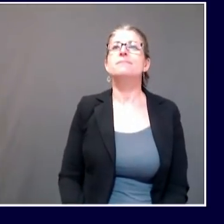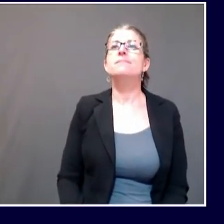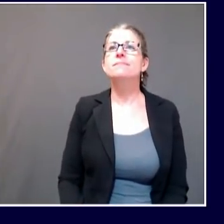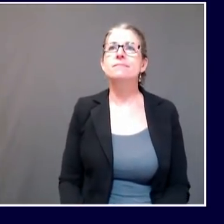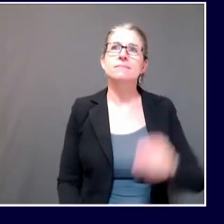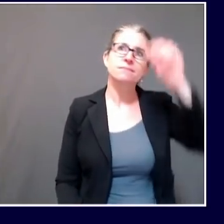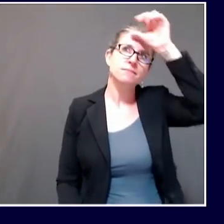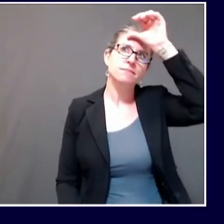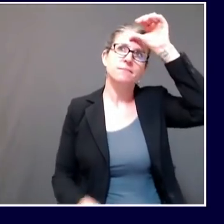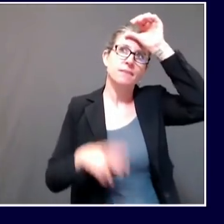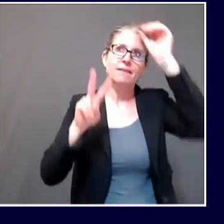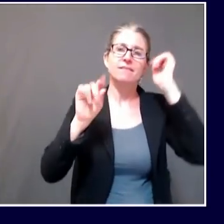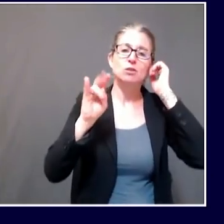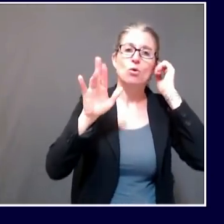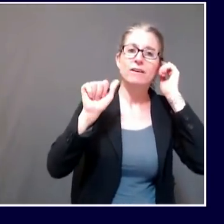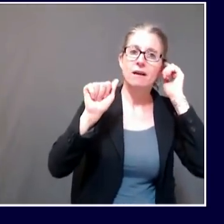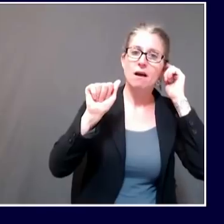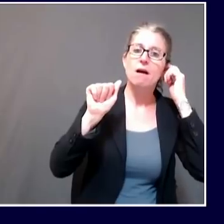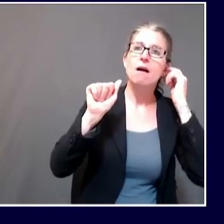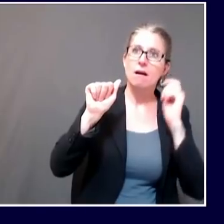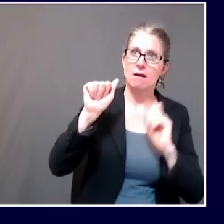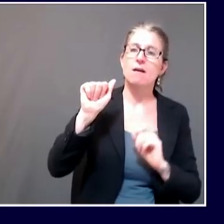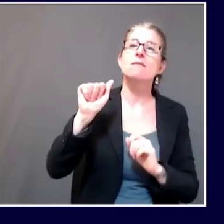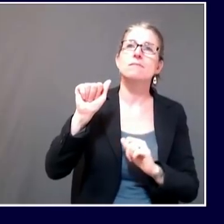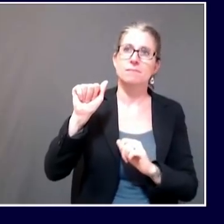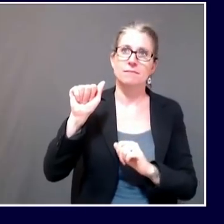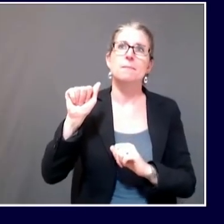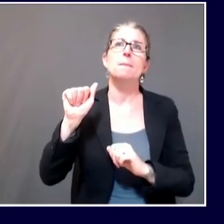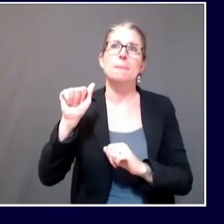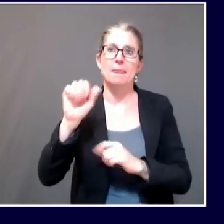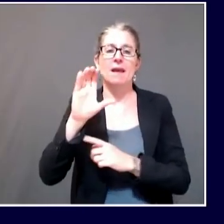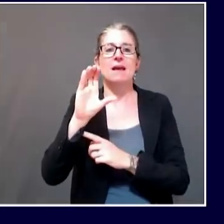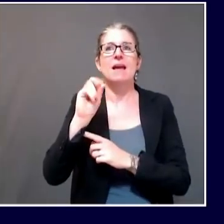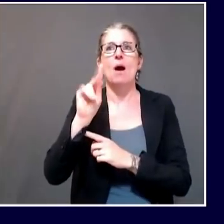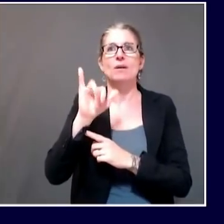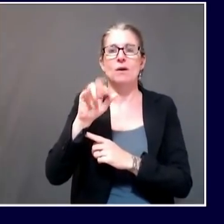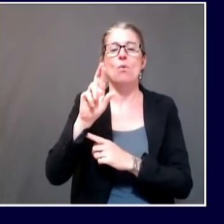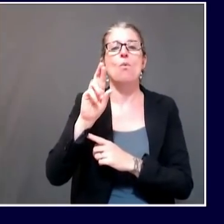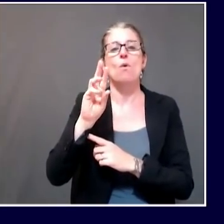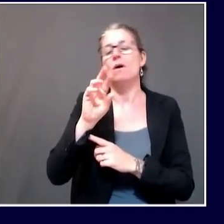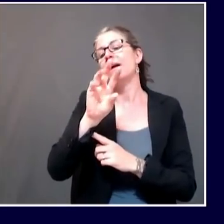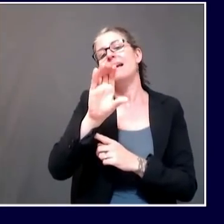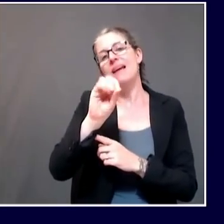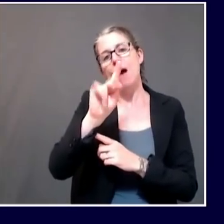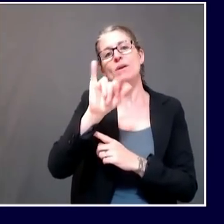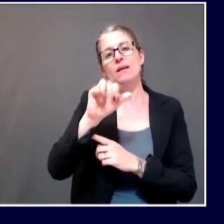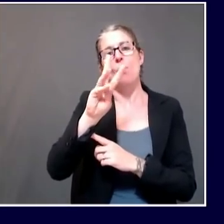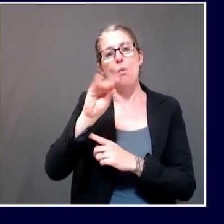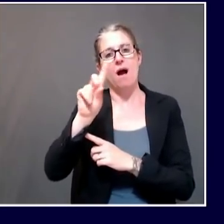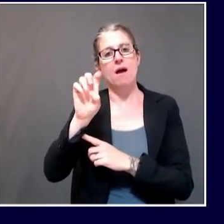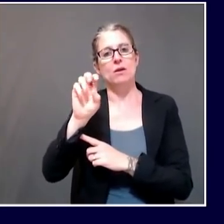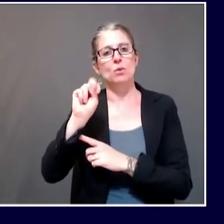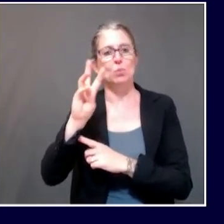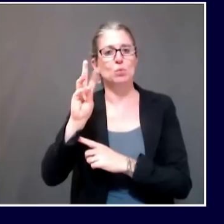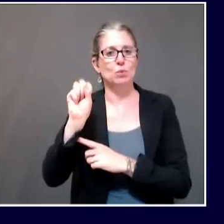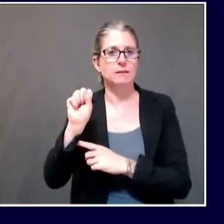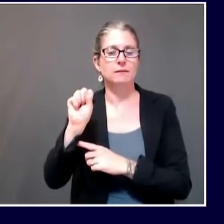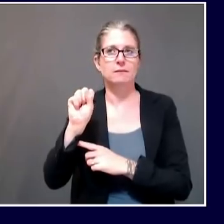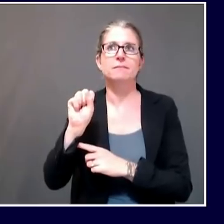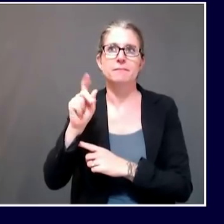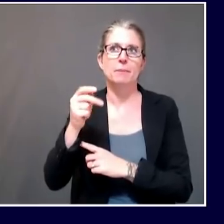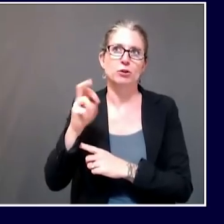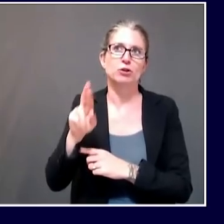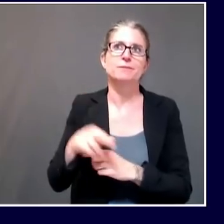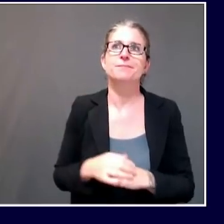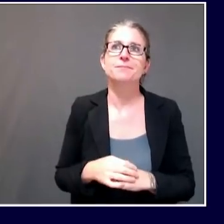My question today pertains to the length of time of exposure and quarantine. So, the guidelines say that you